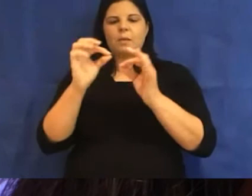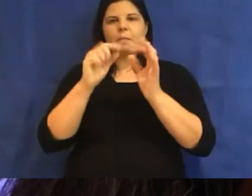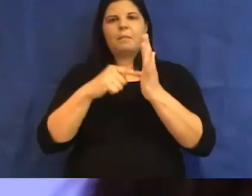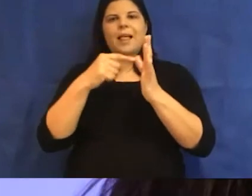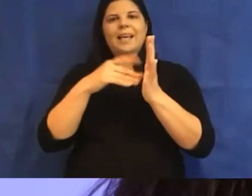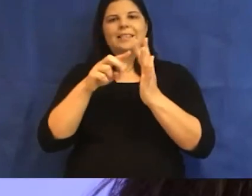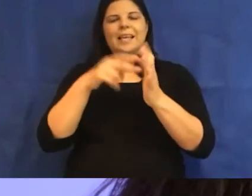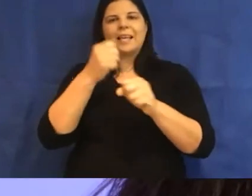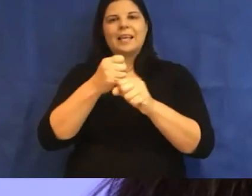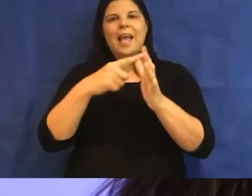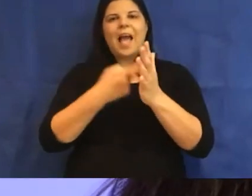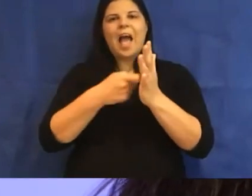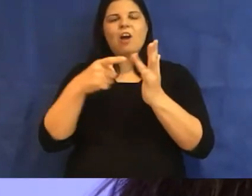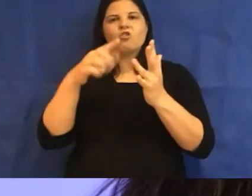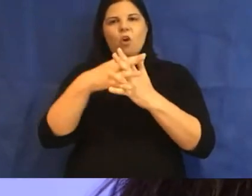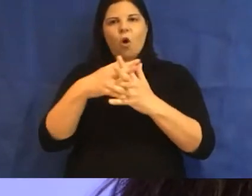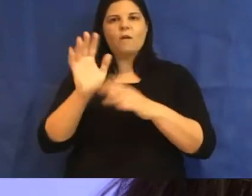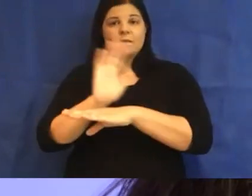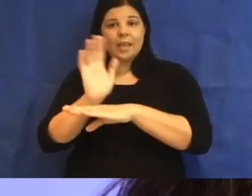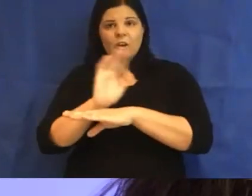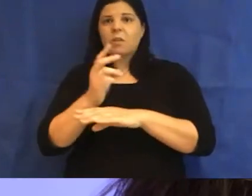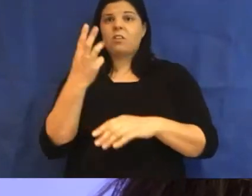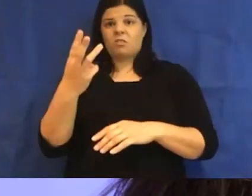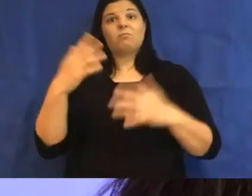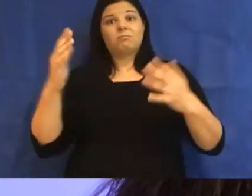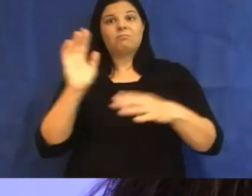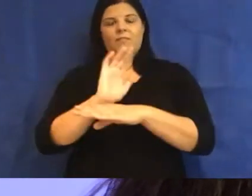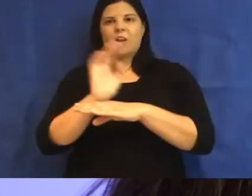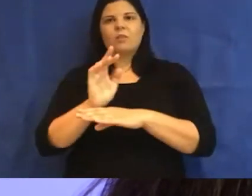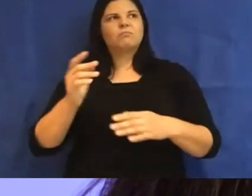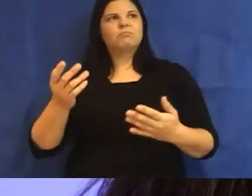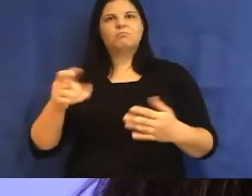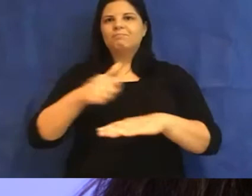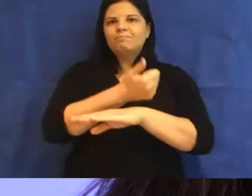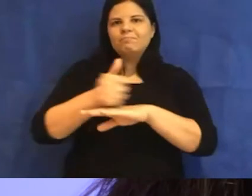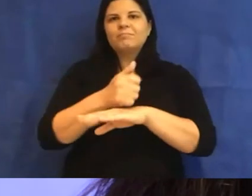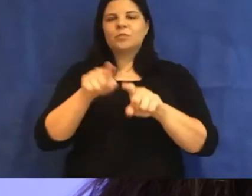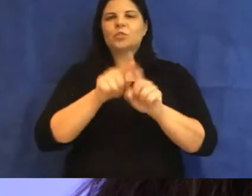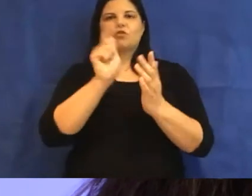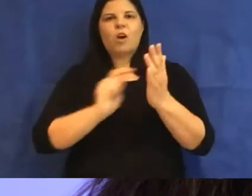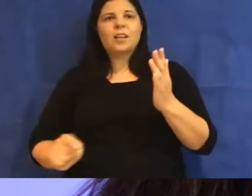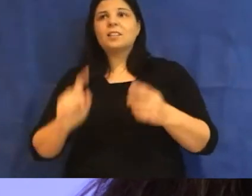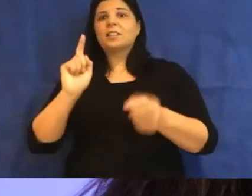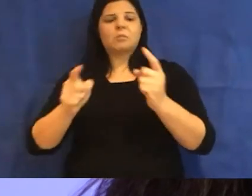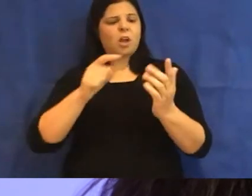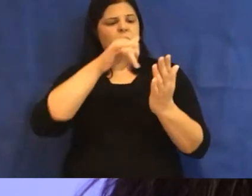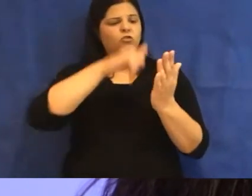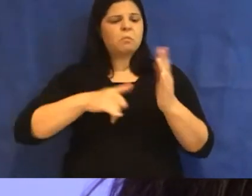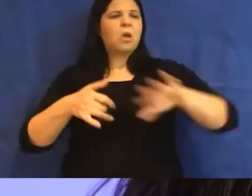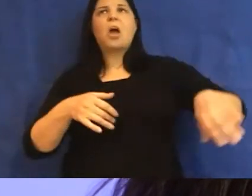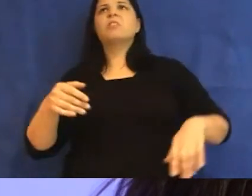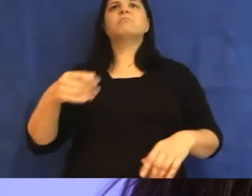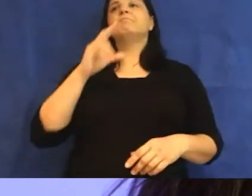Films on three feature films, both as an actress and writer, performing fully improvised dialogue, for example. Based in Melbourne, she